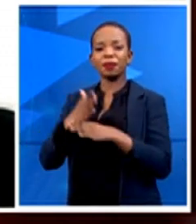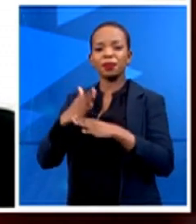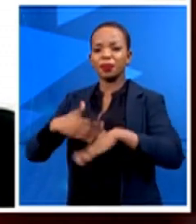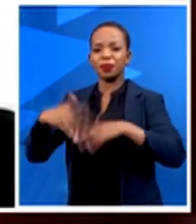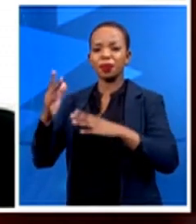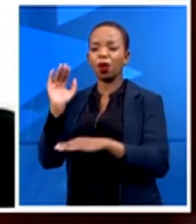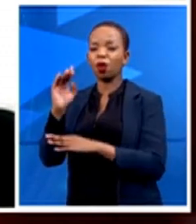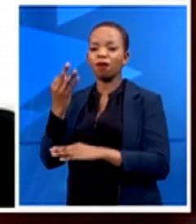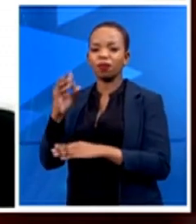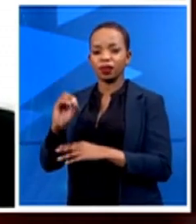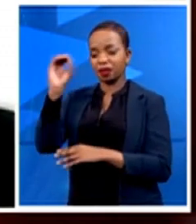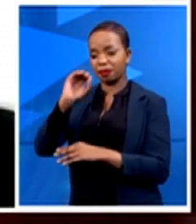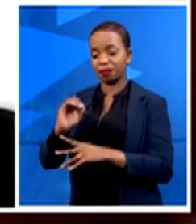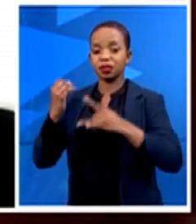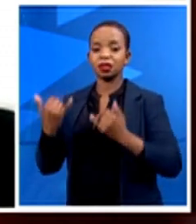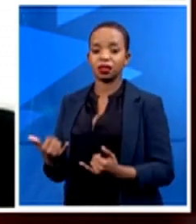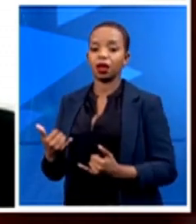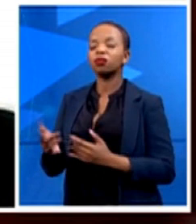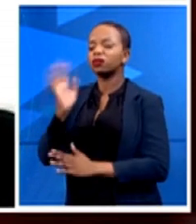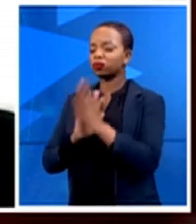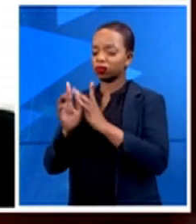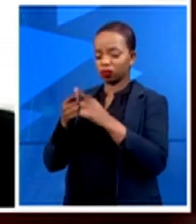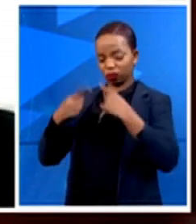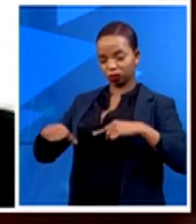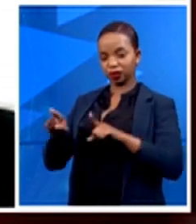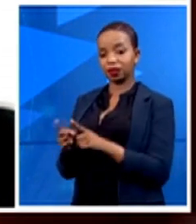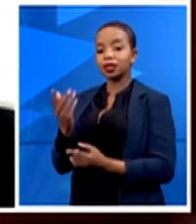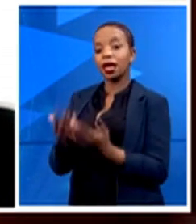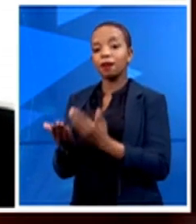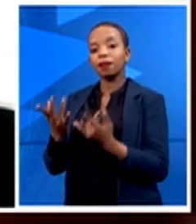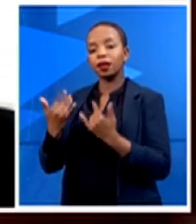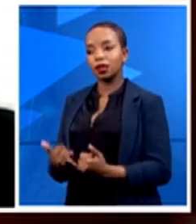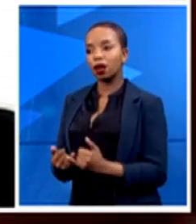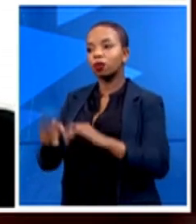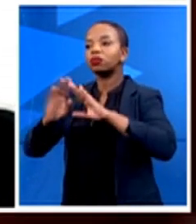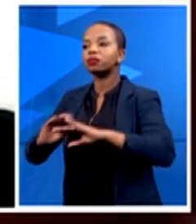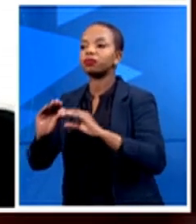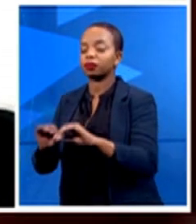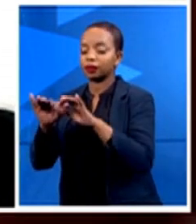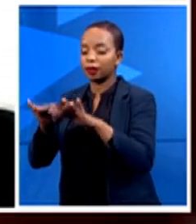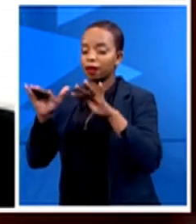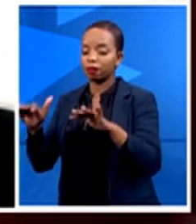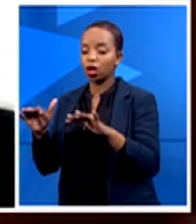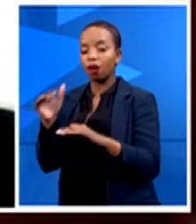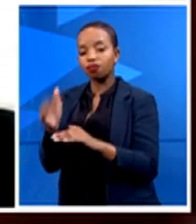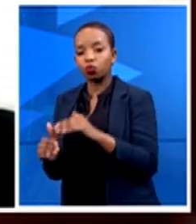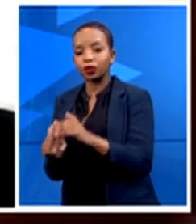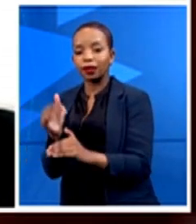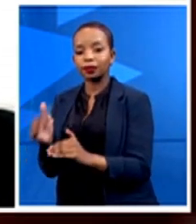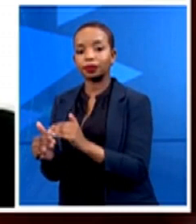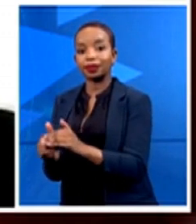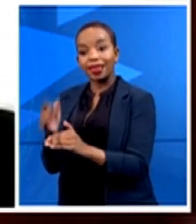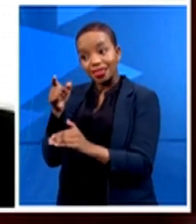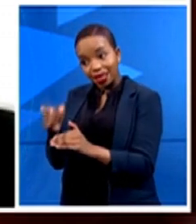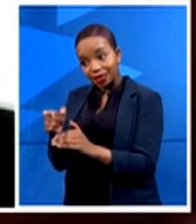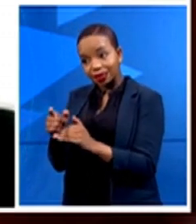important to reskill people and that's a process that needs to happen. But this technology, is it being developed in South Africa or are